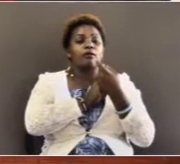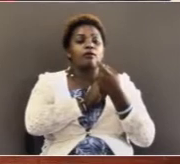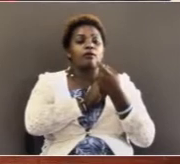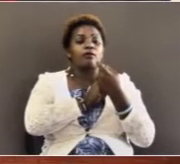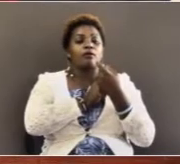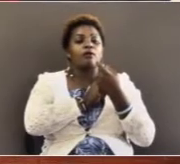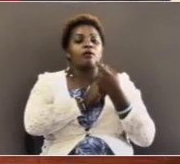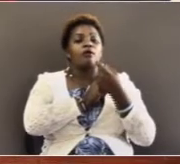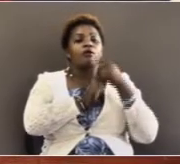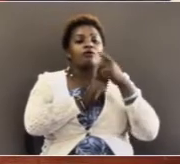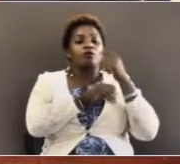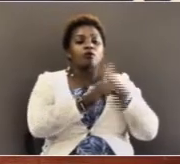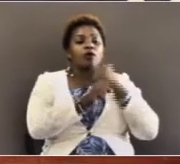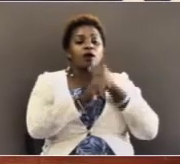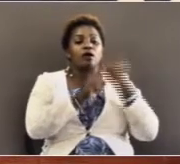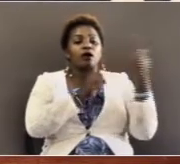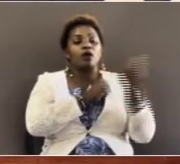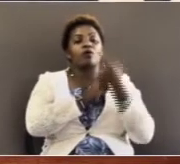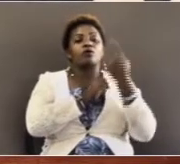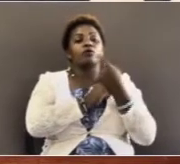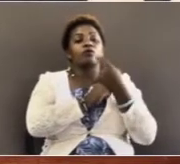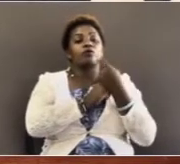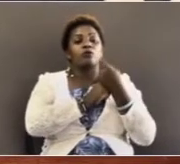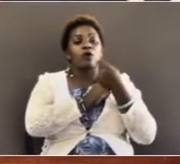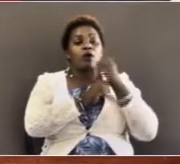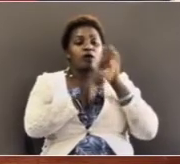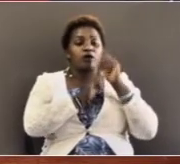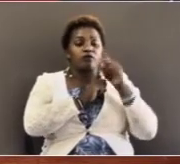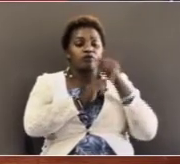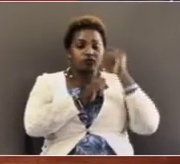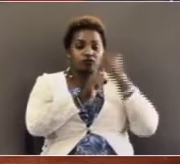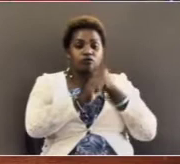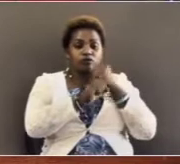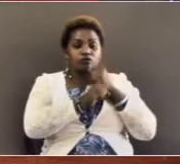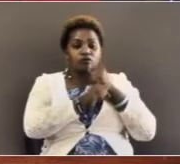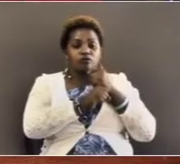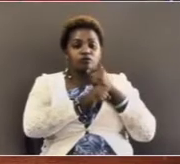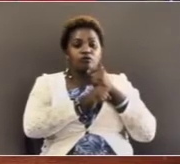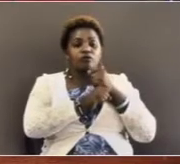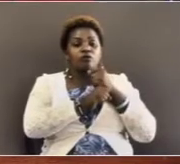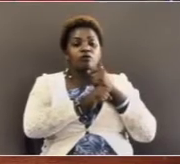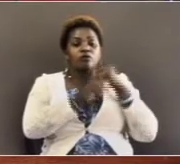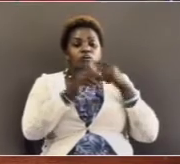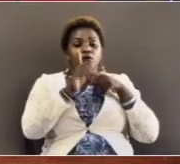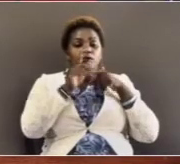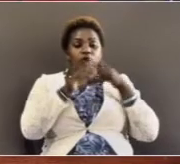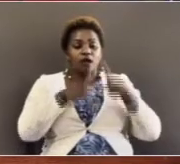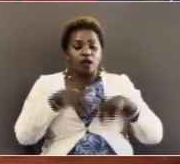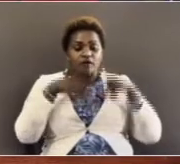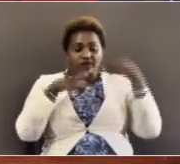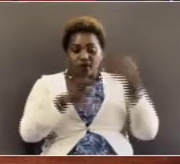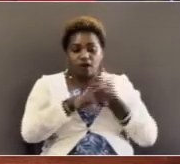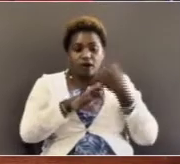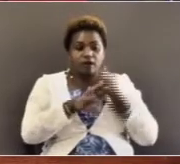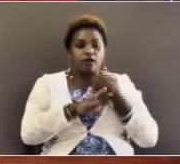do you walk alone if you do life can be difficult